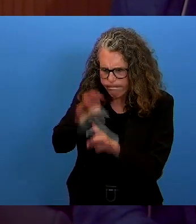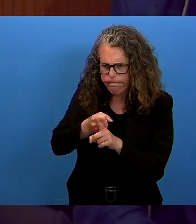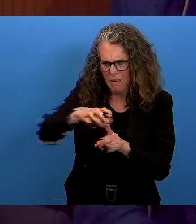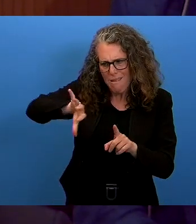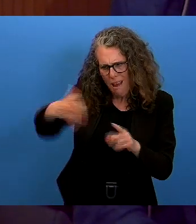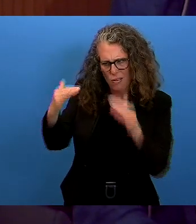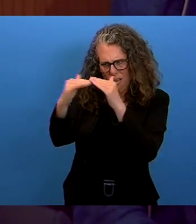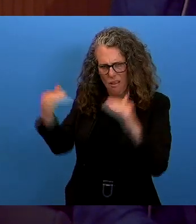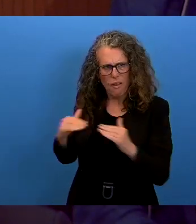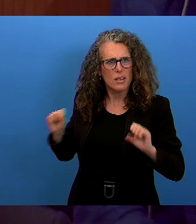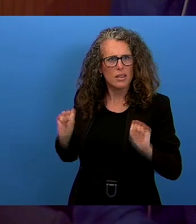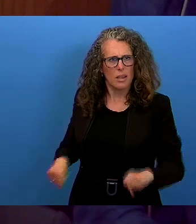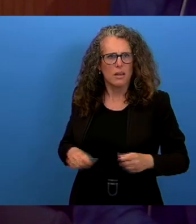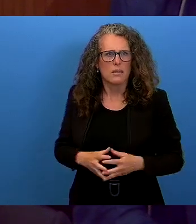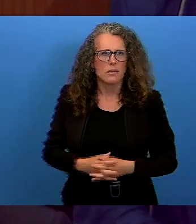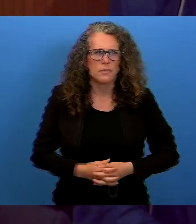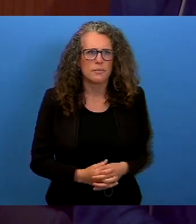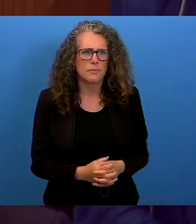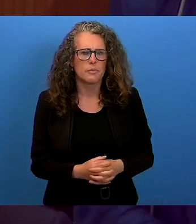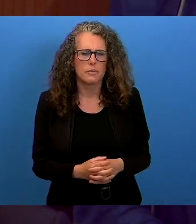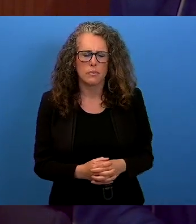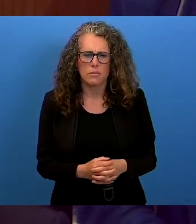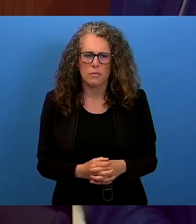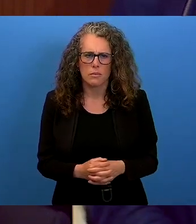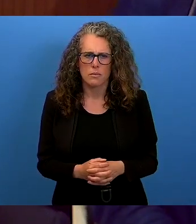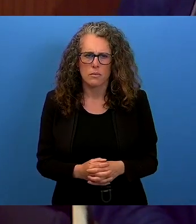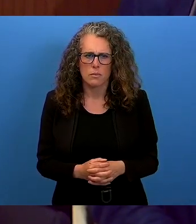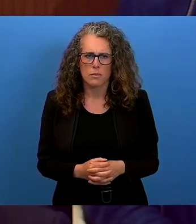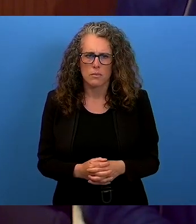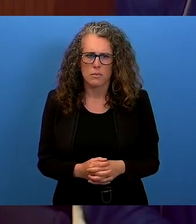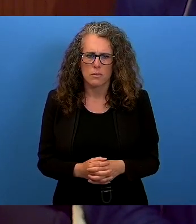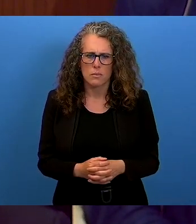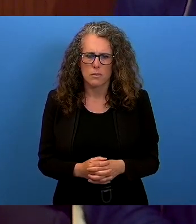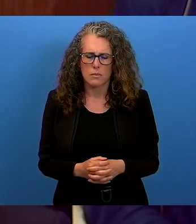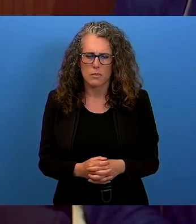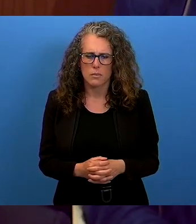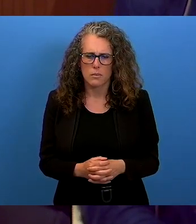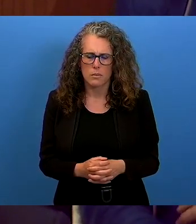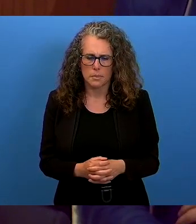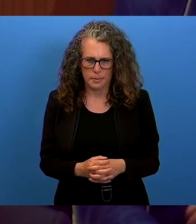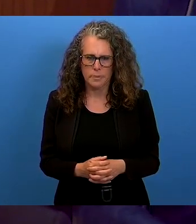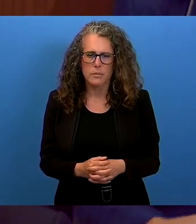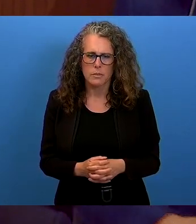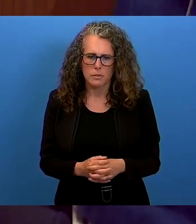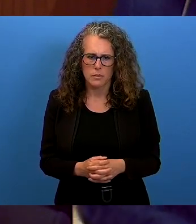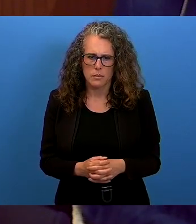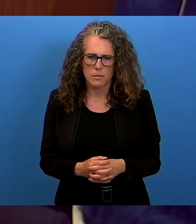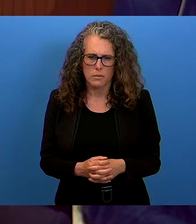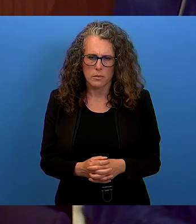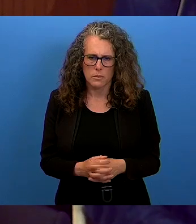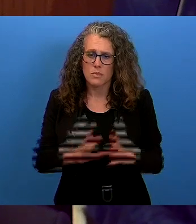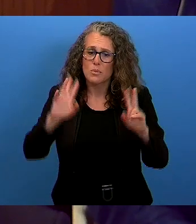demonstrates the importance of the justiciability of rights, even as,